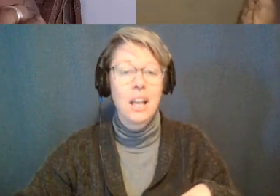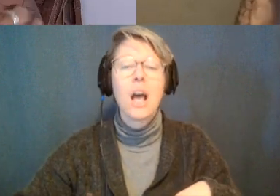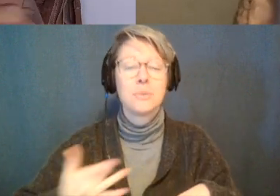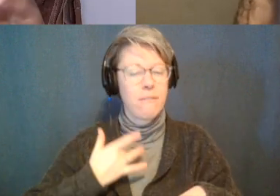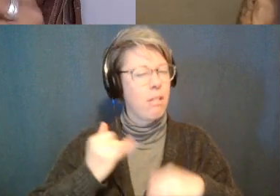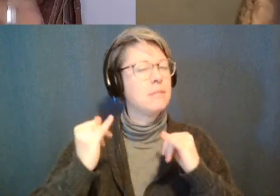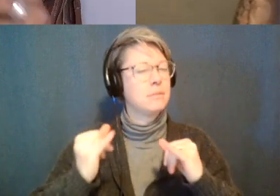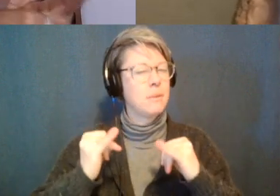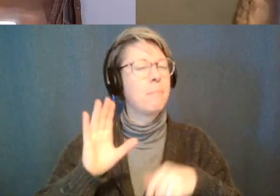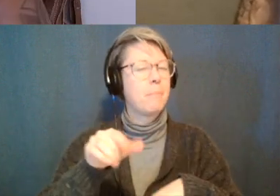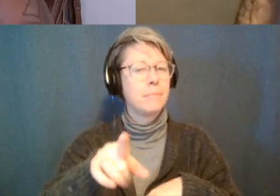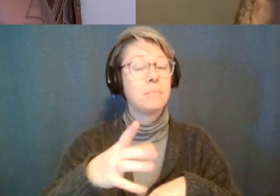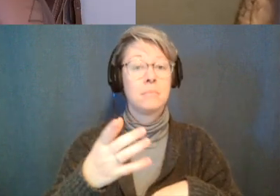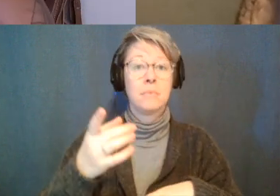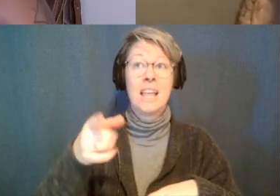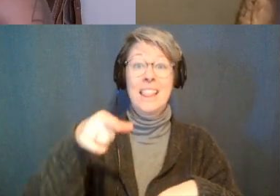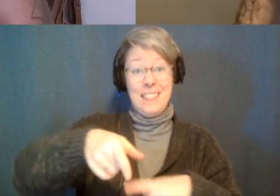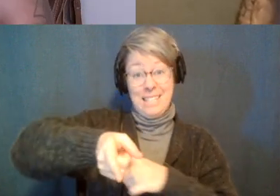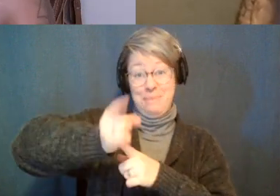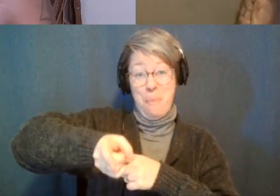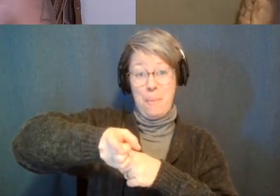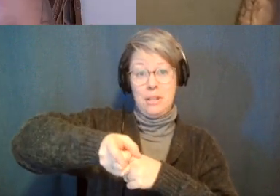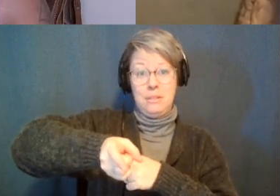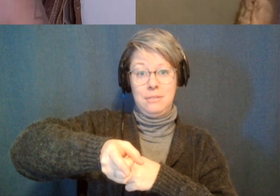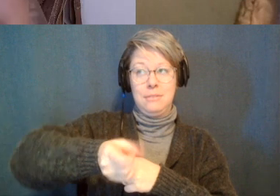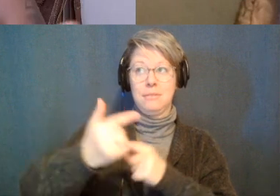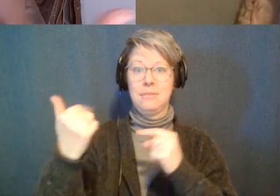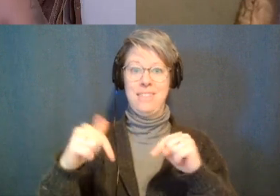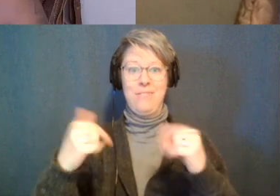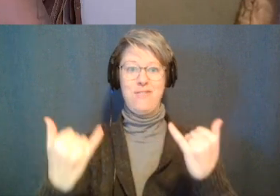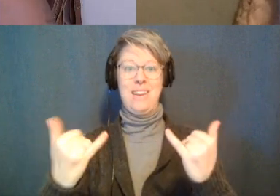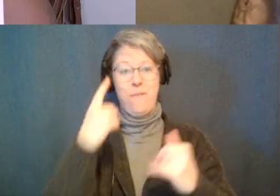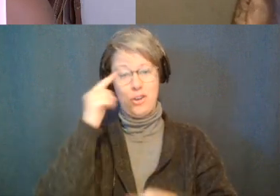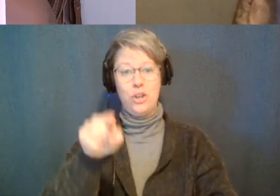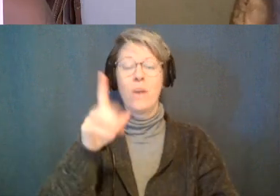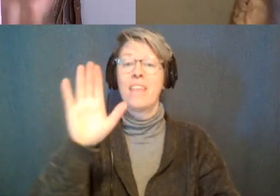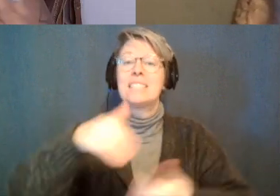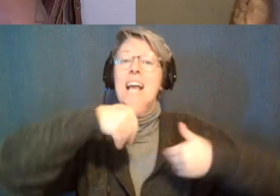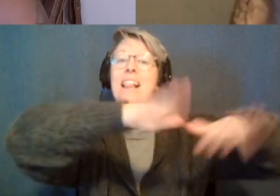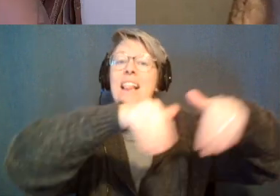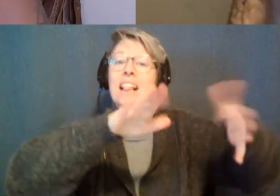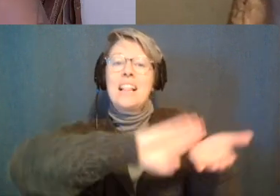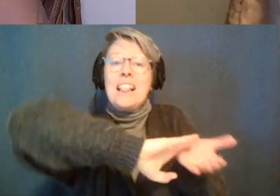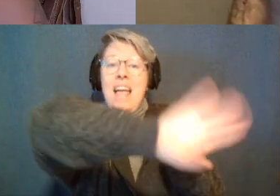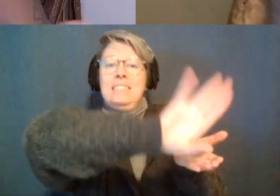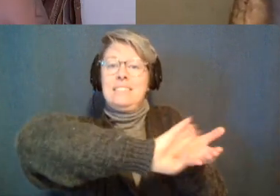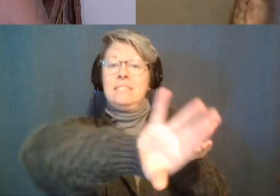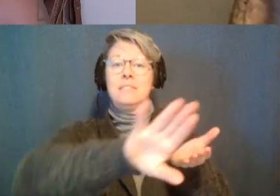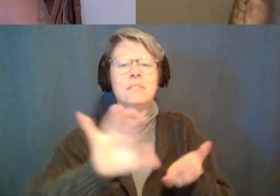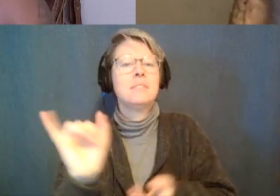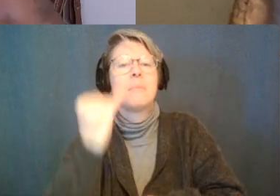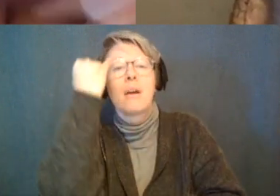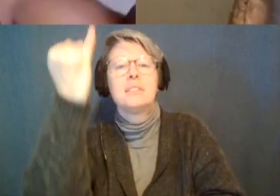with this like i consider these moments for you as well this is literally like a this is a purge it's a cleanse it's just like you lighting up some